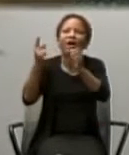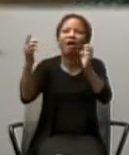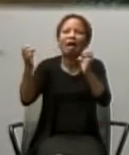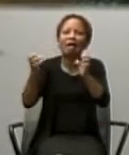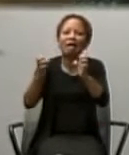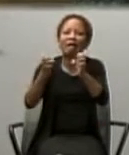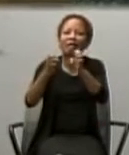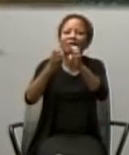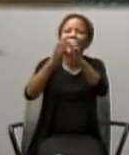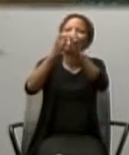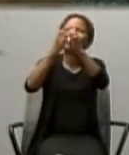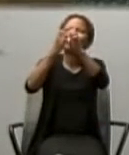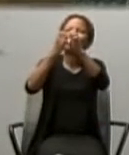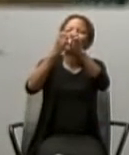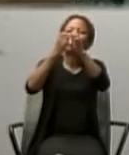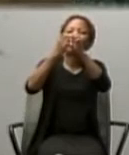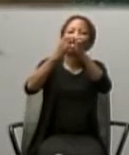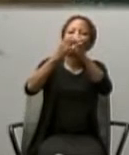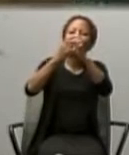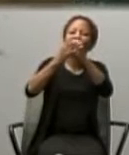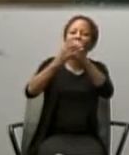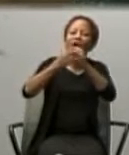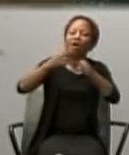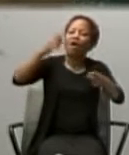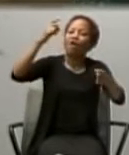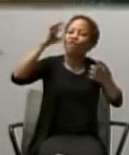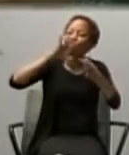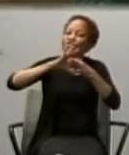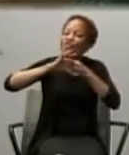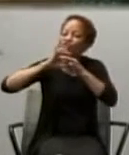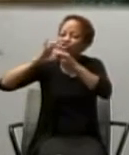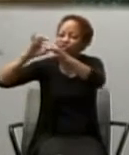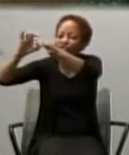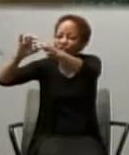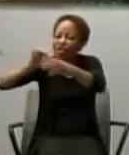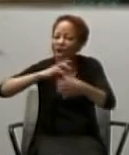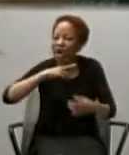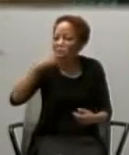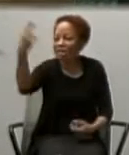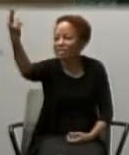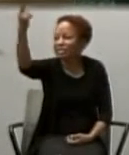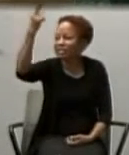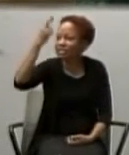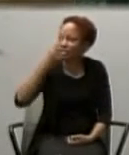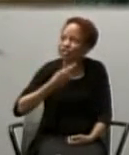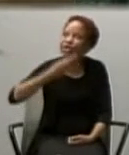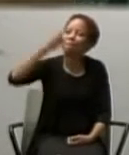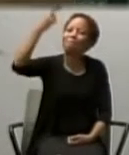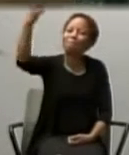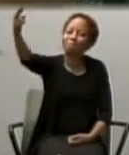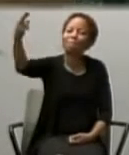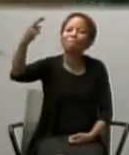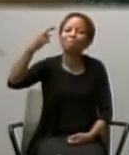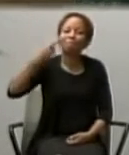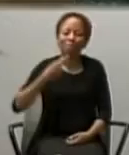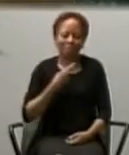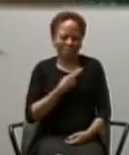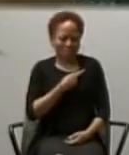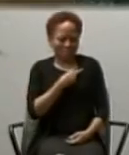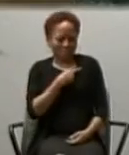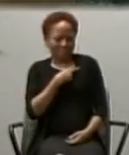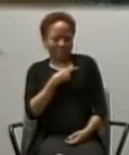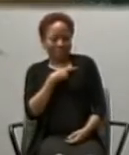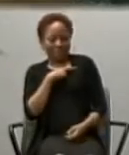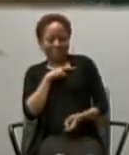blossoms into a friendship. A friendship, which transforms us.